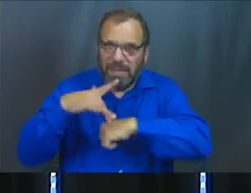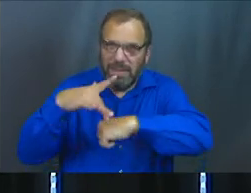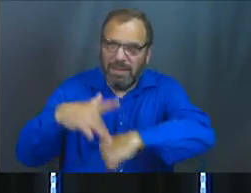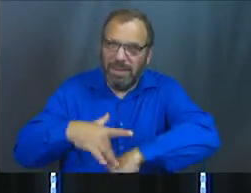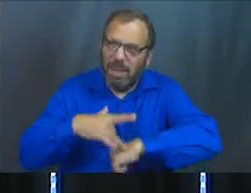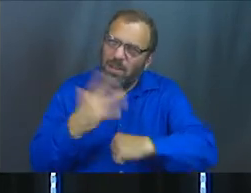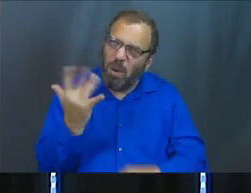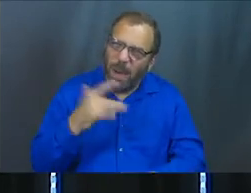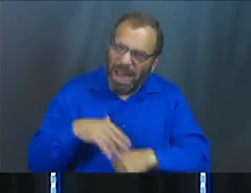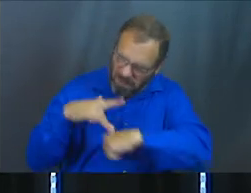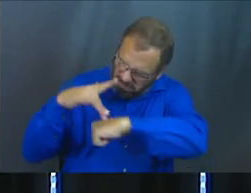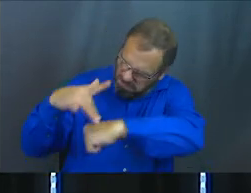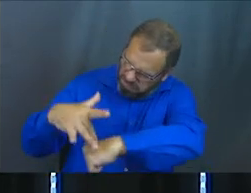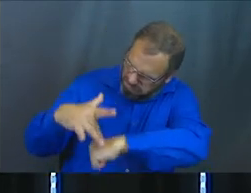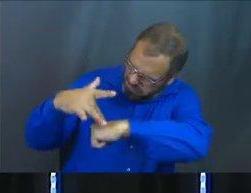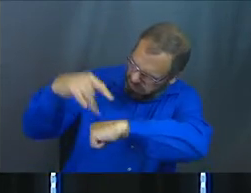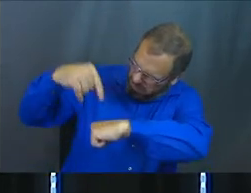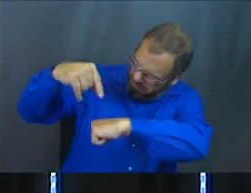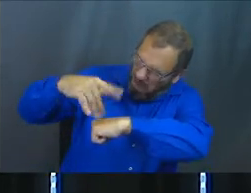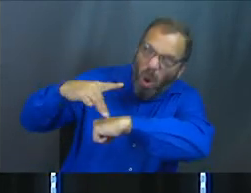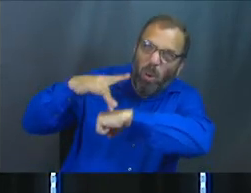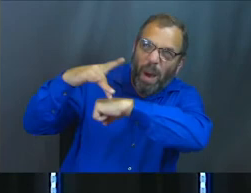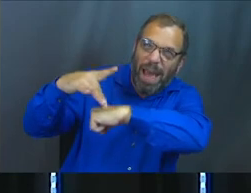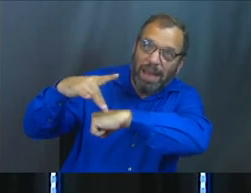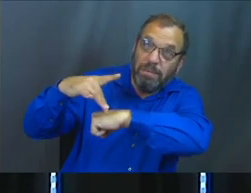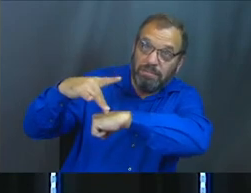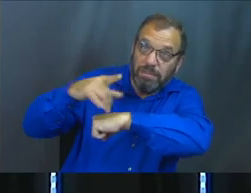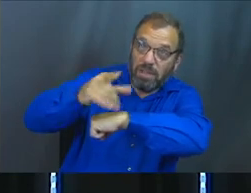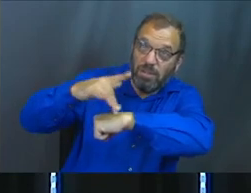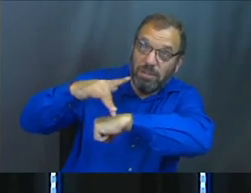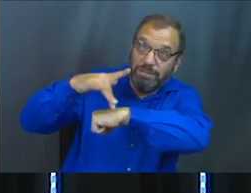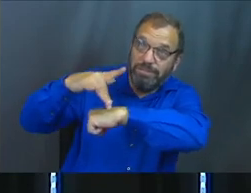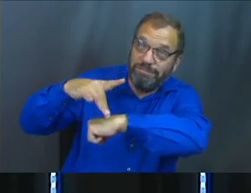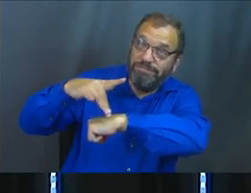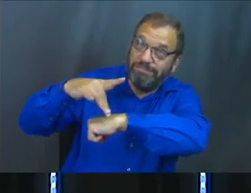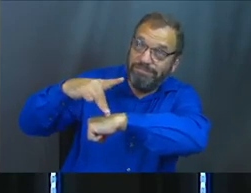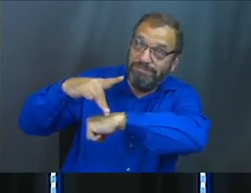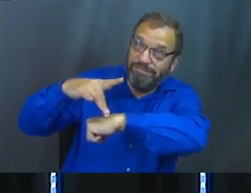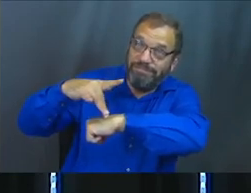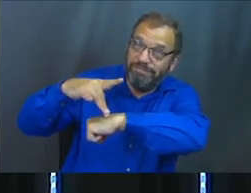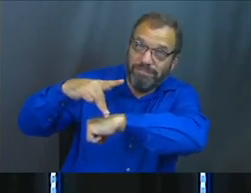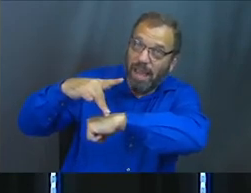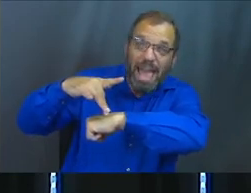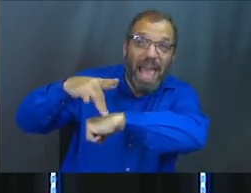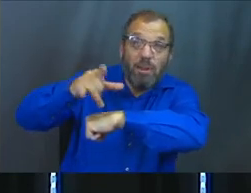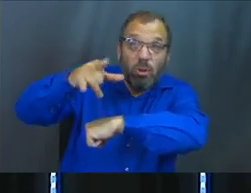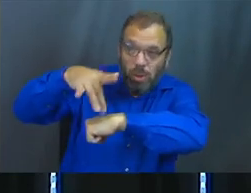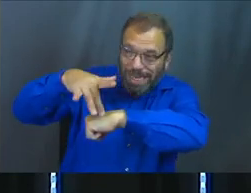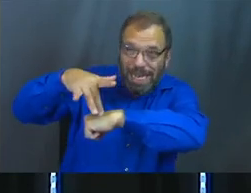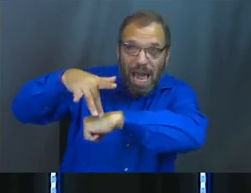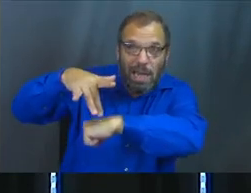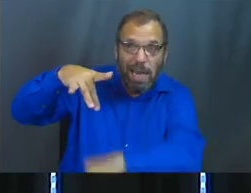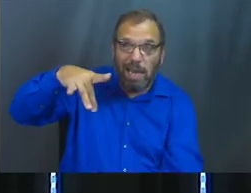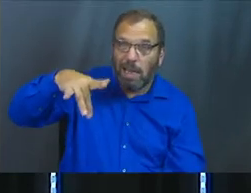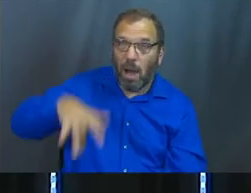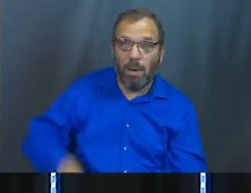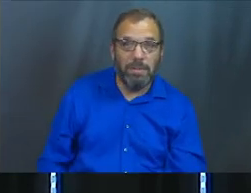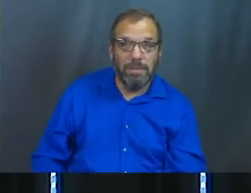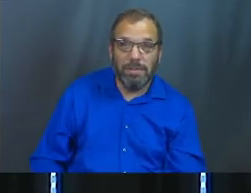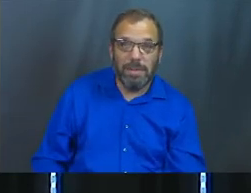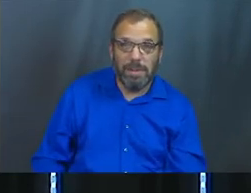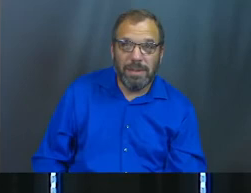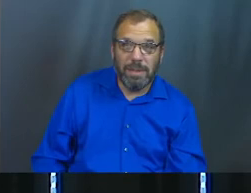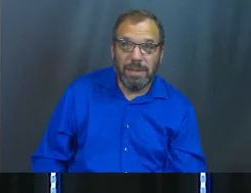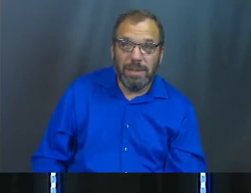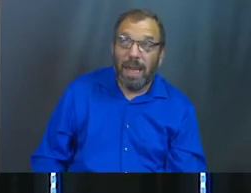So why are you doing it? But we are. And we can't let it go. And he's